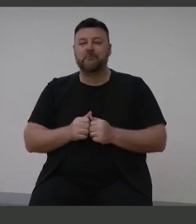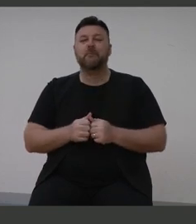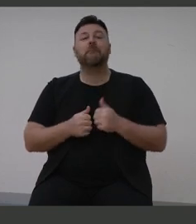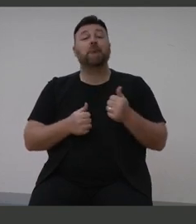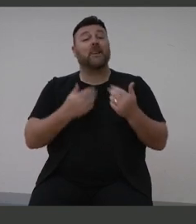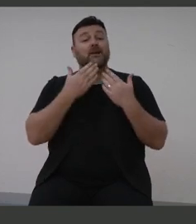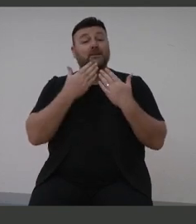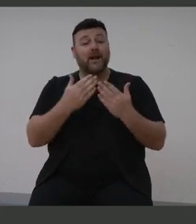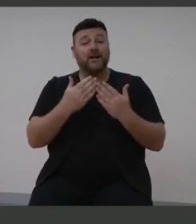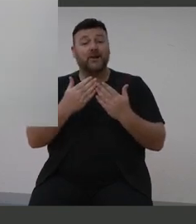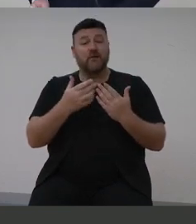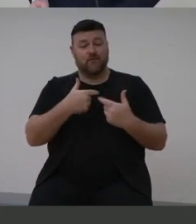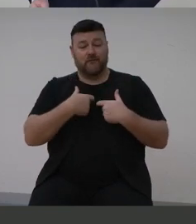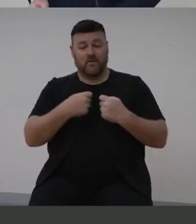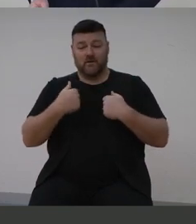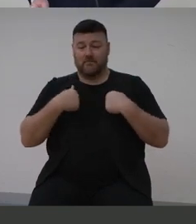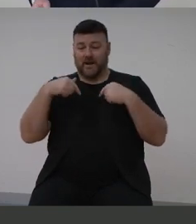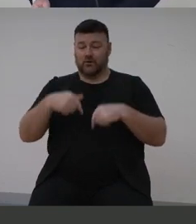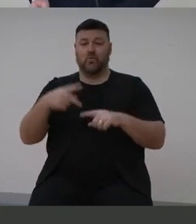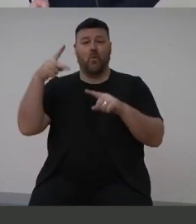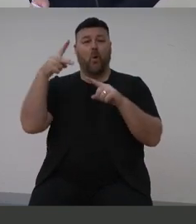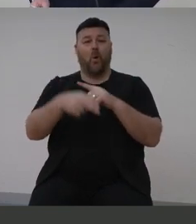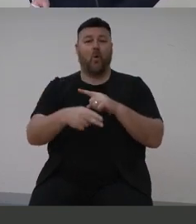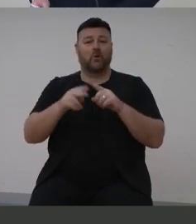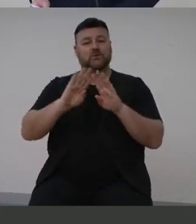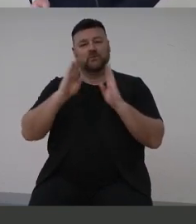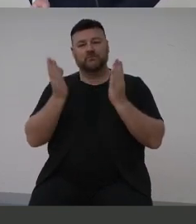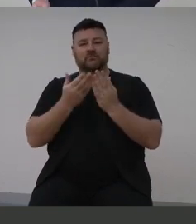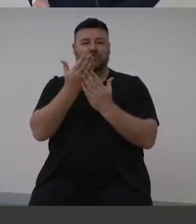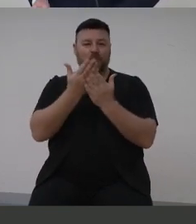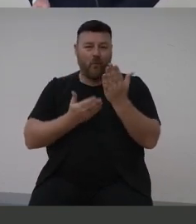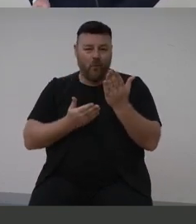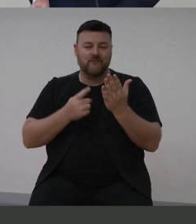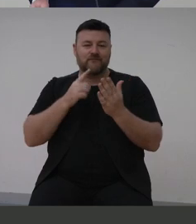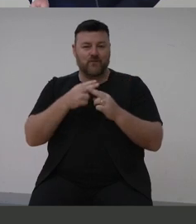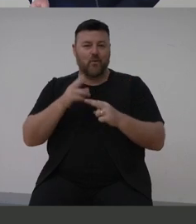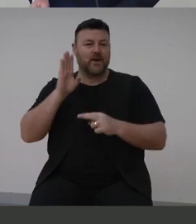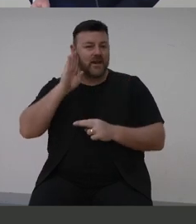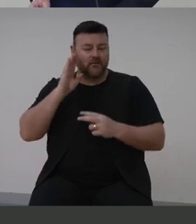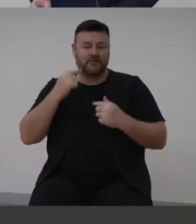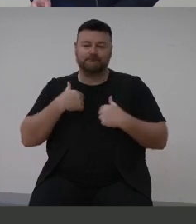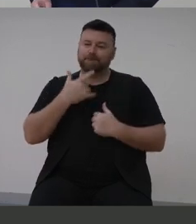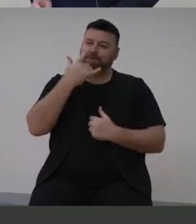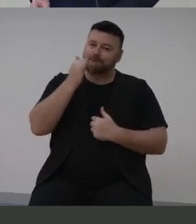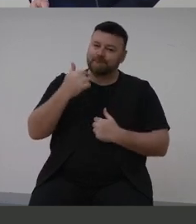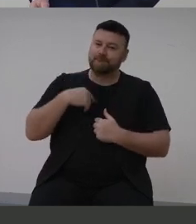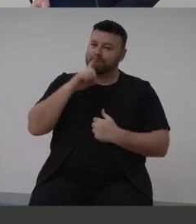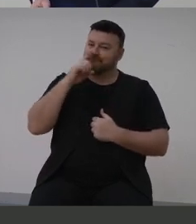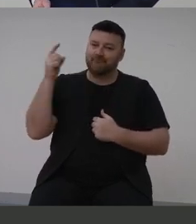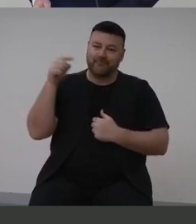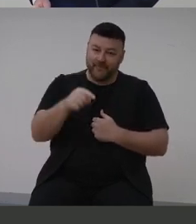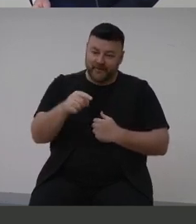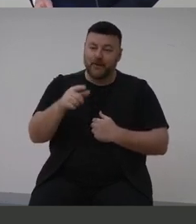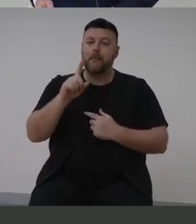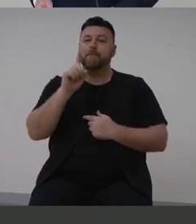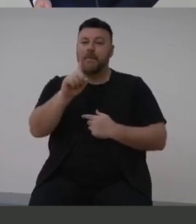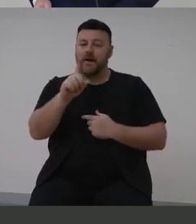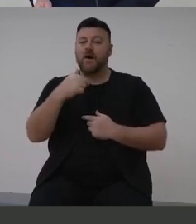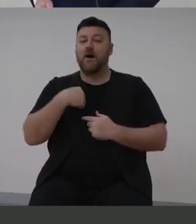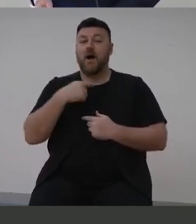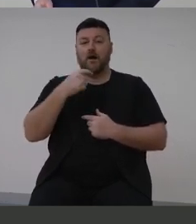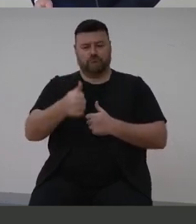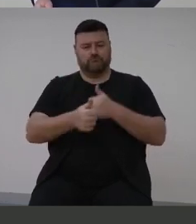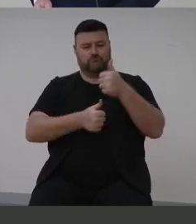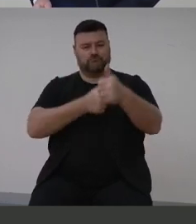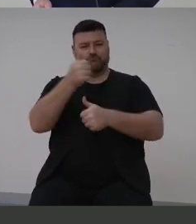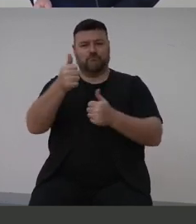Hearing Day to launch the World Report on Hearing. While I'm unable to be there with you, I'm delighted to send this message of support and congratulations to all involved.